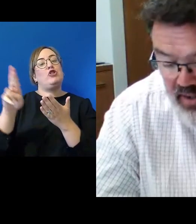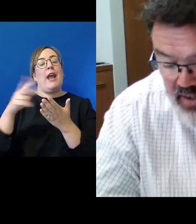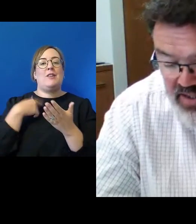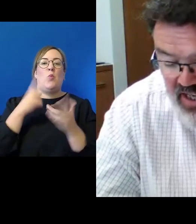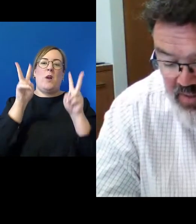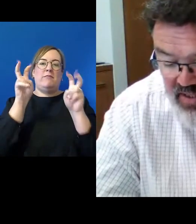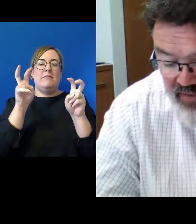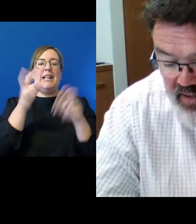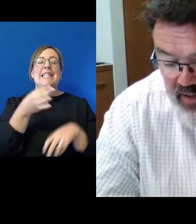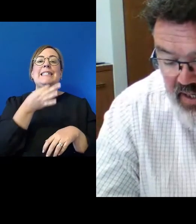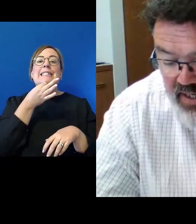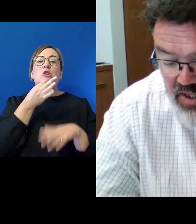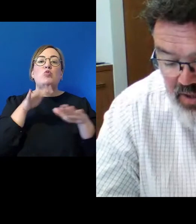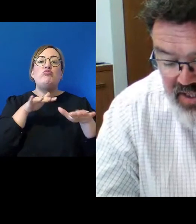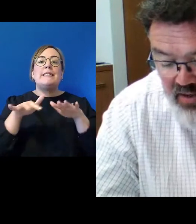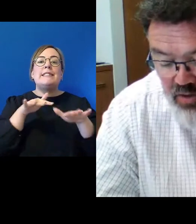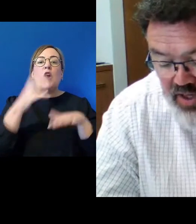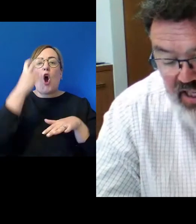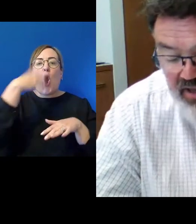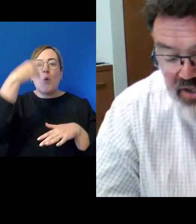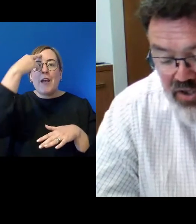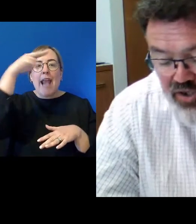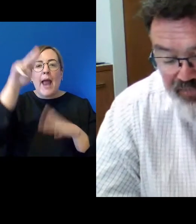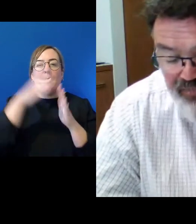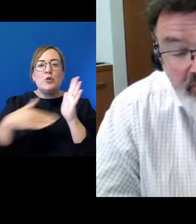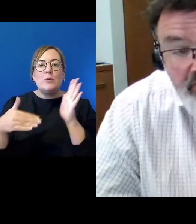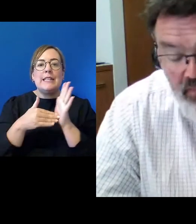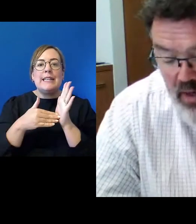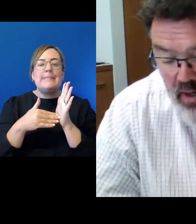in the South Pacific and express our unique heritage.